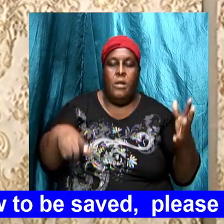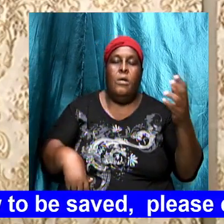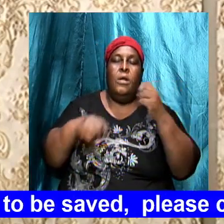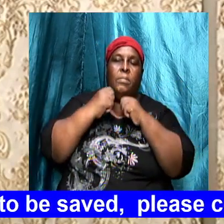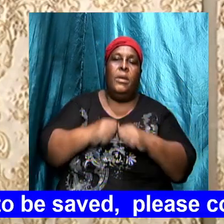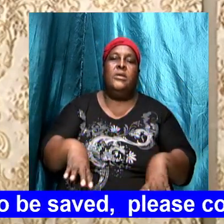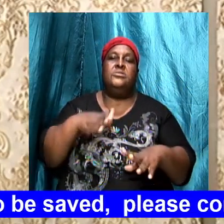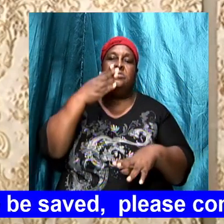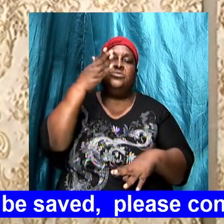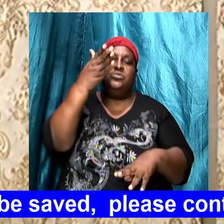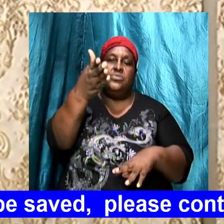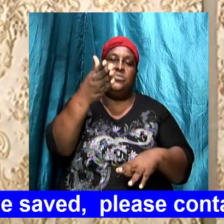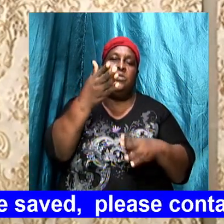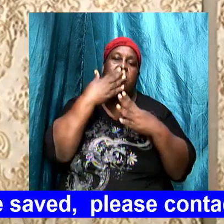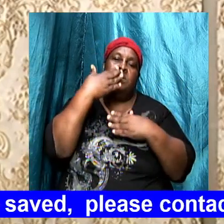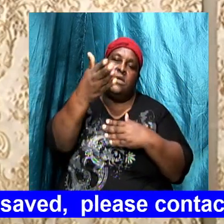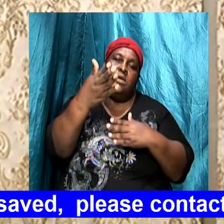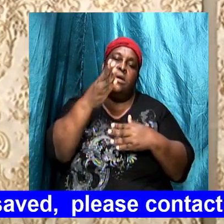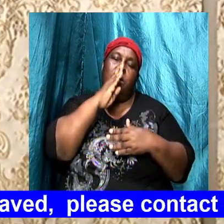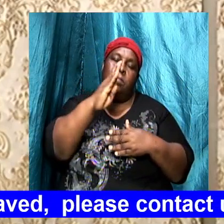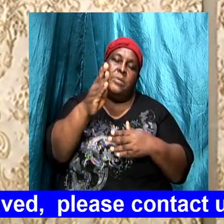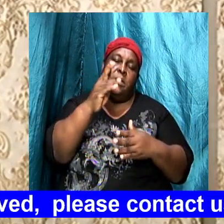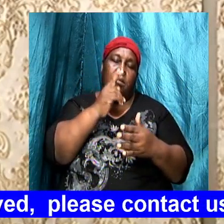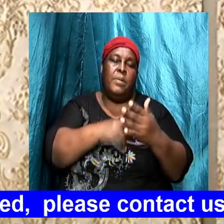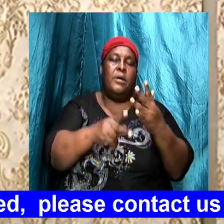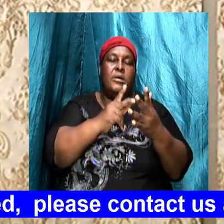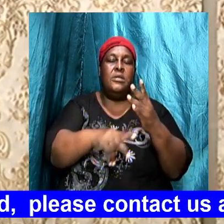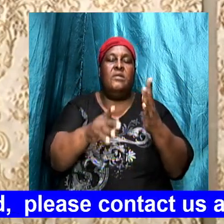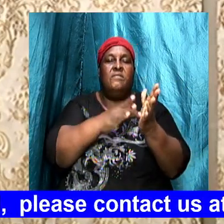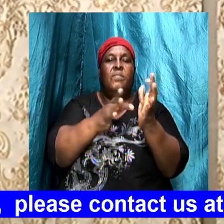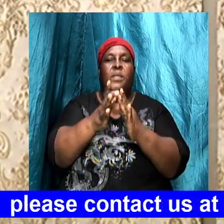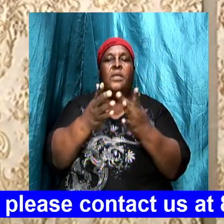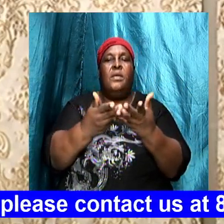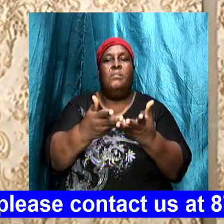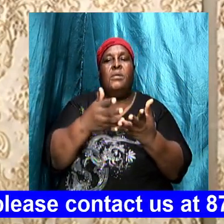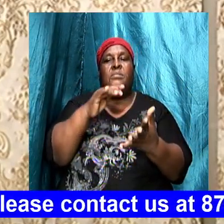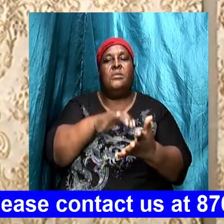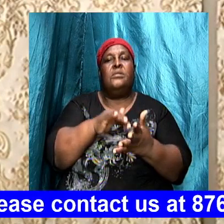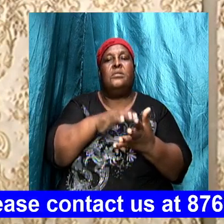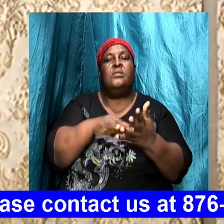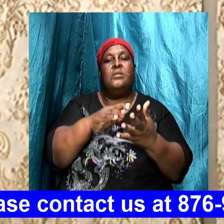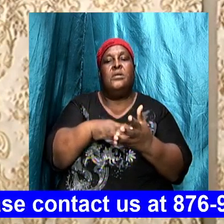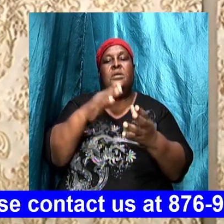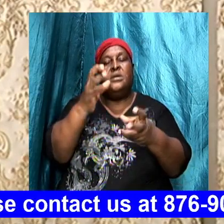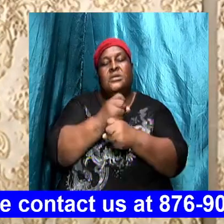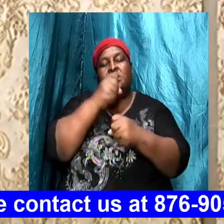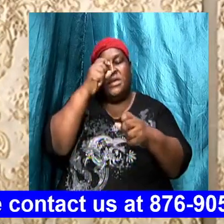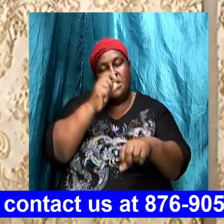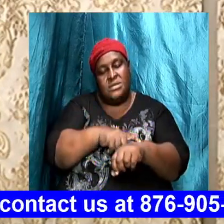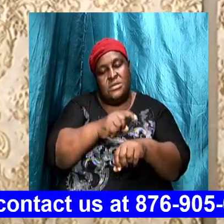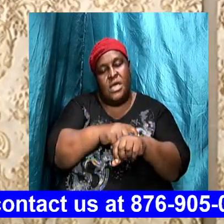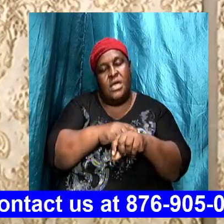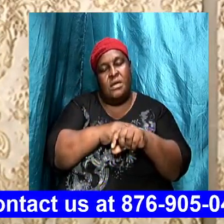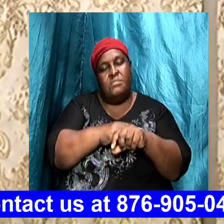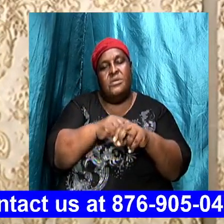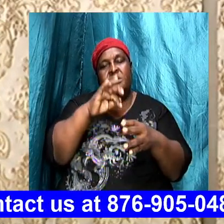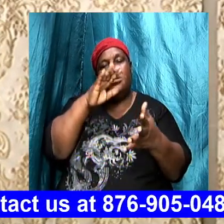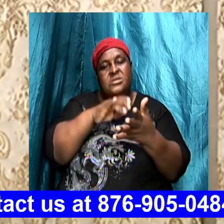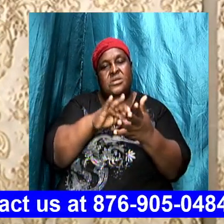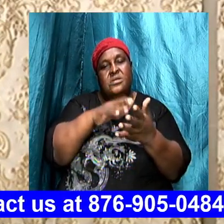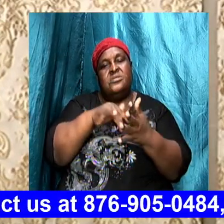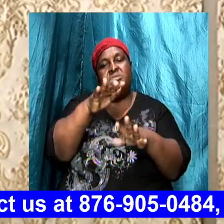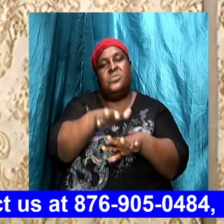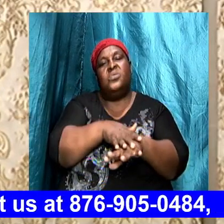thank you for being a part of Bible study I want us to take the time go through slowly and get this into our